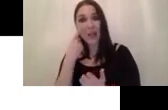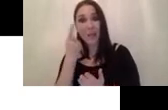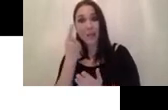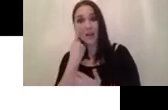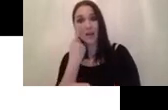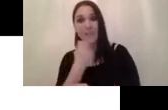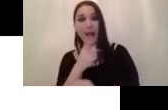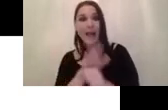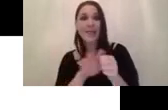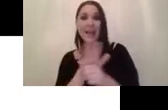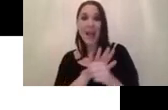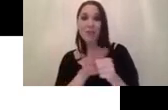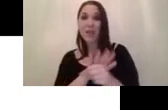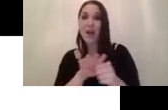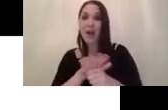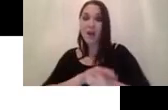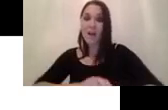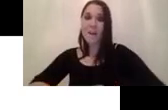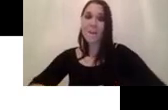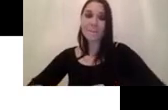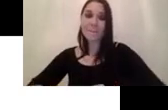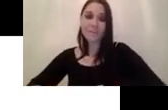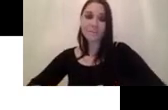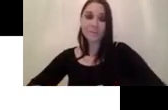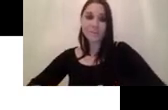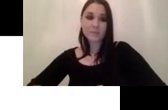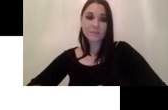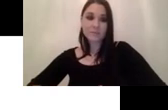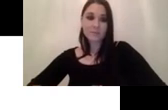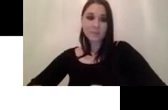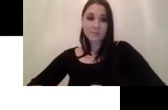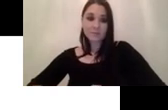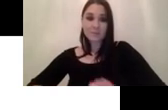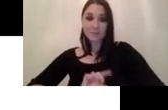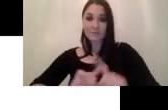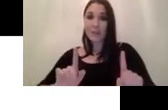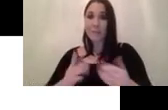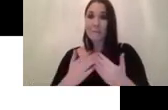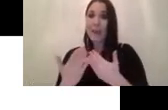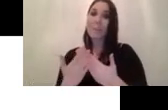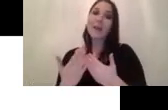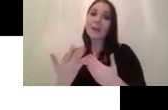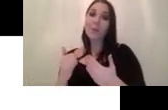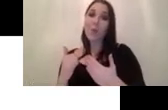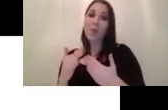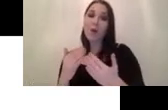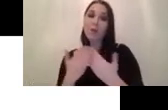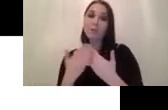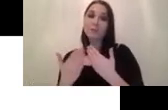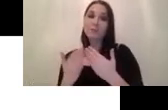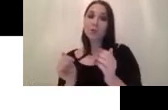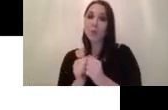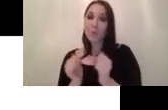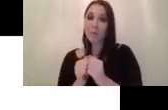area but i think the transformer might be more suitable for lower level uh vision task like super